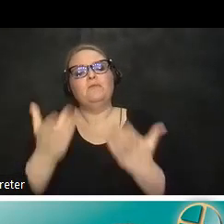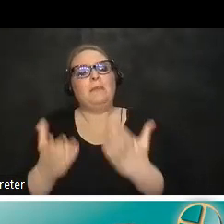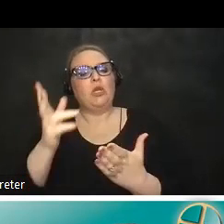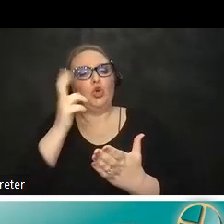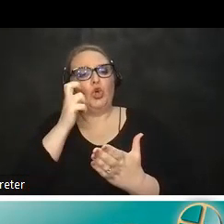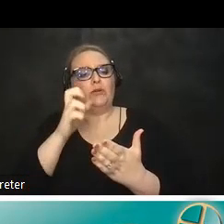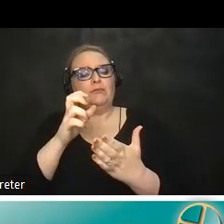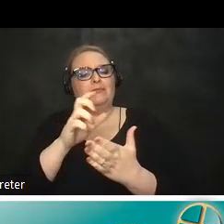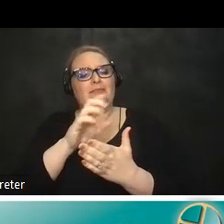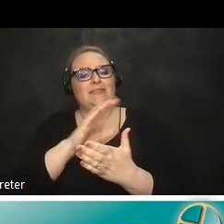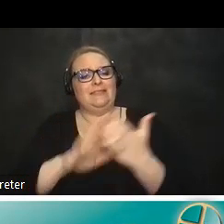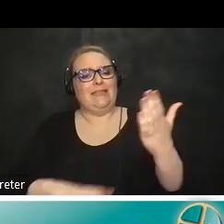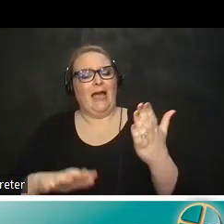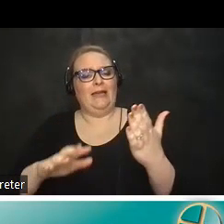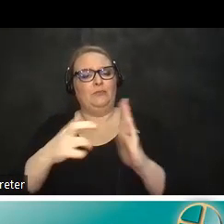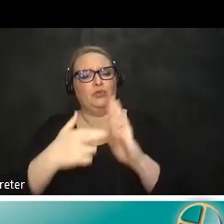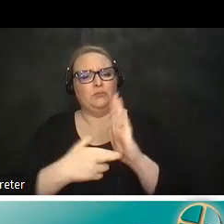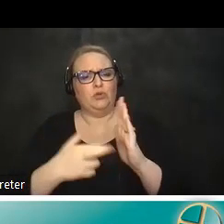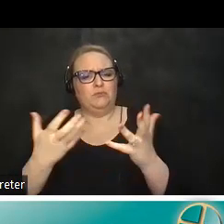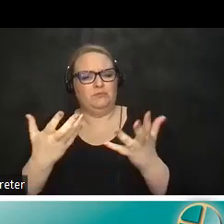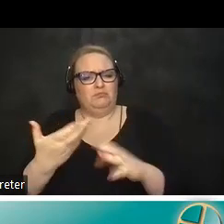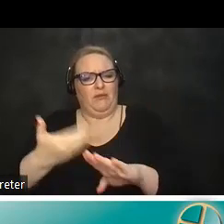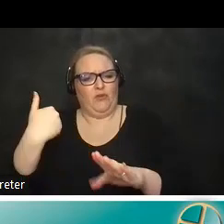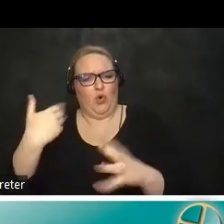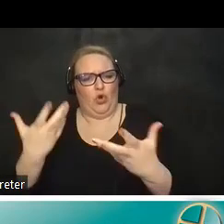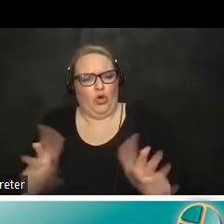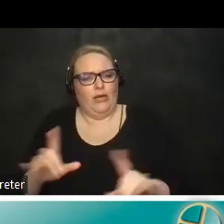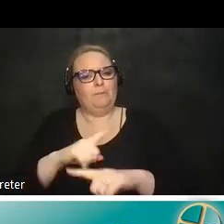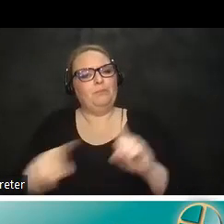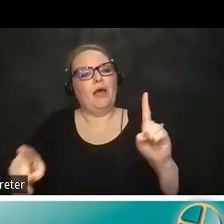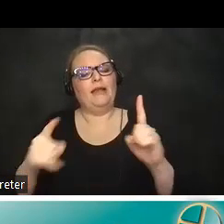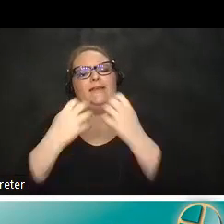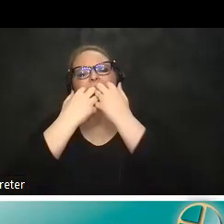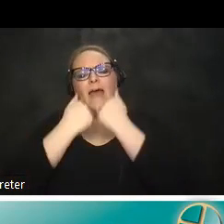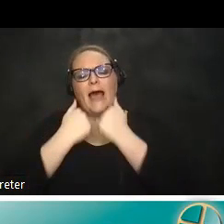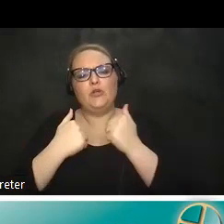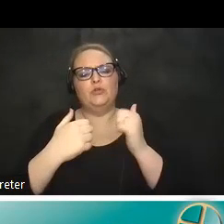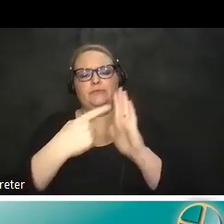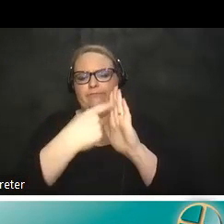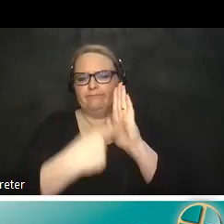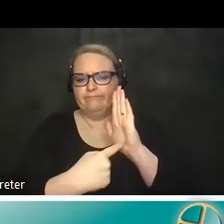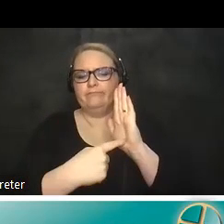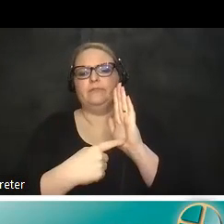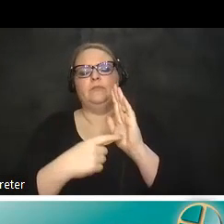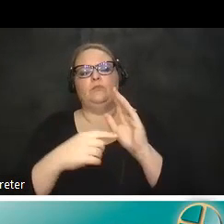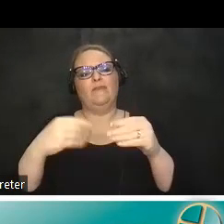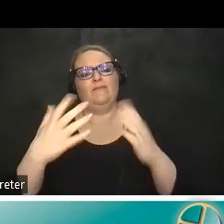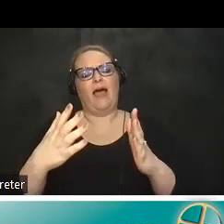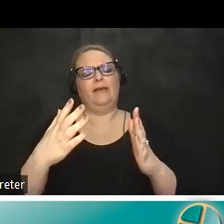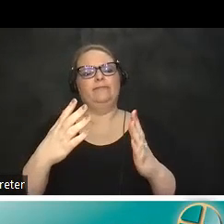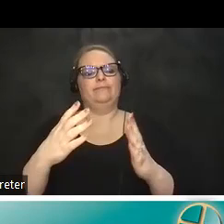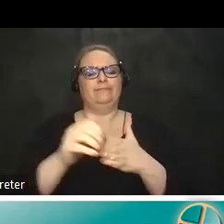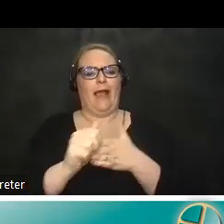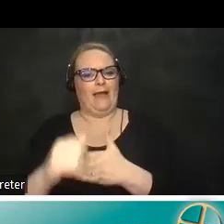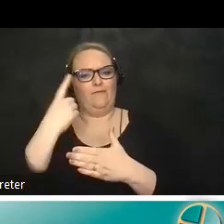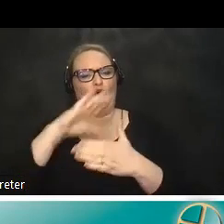what they stand for before but they're basically a set of core values that act as a compass for all of the projects that a company might